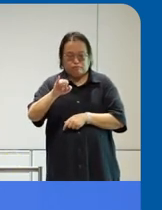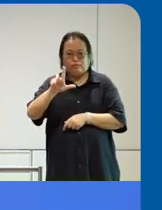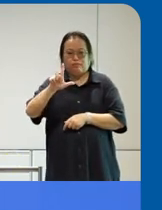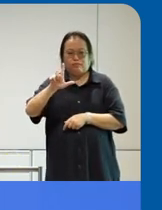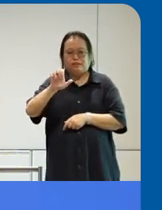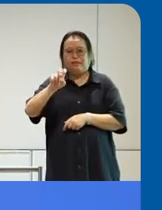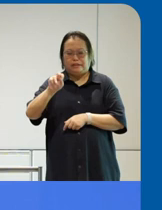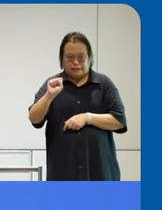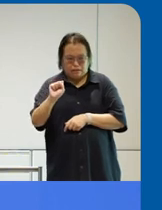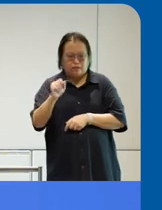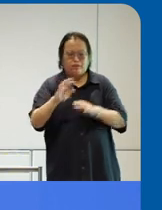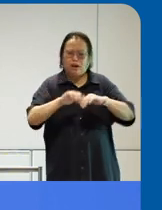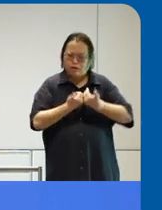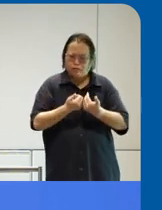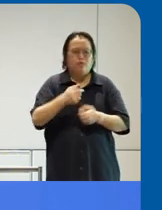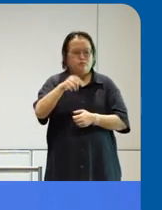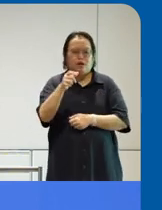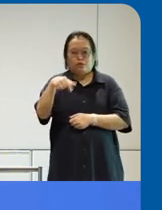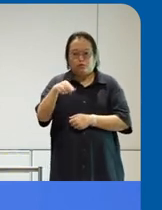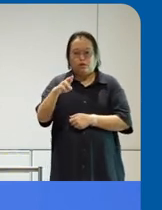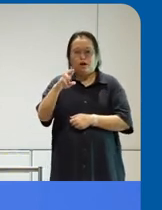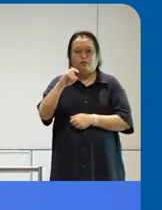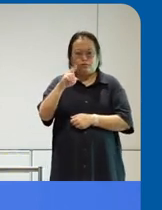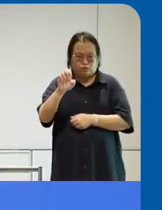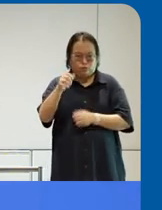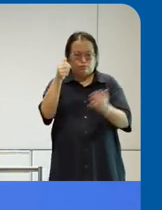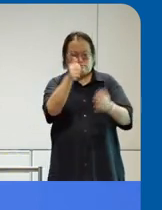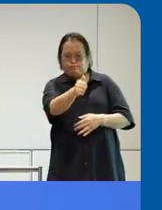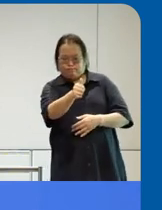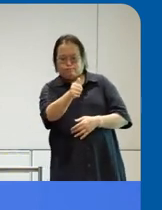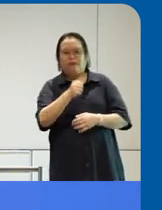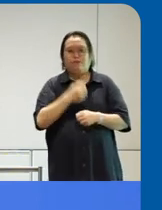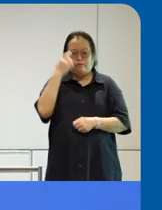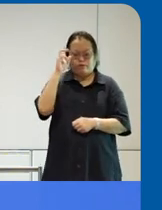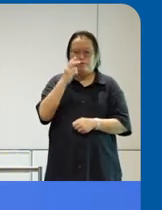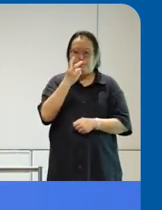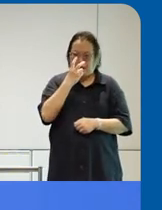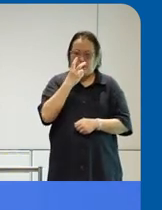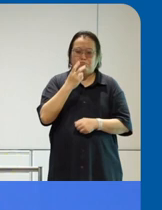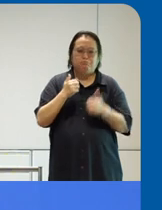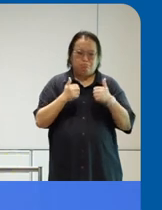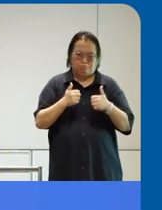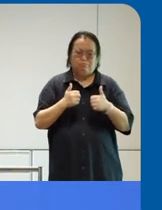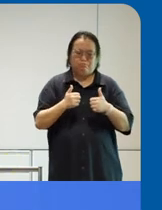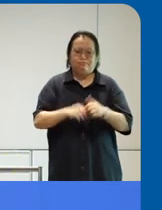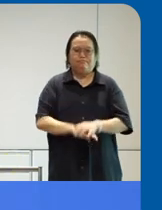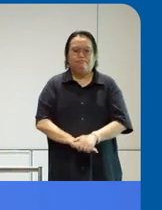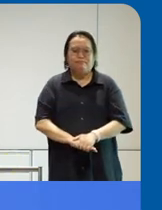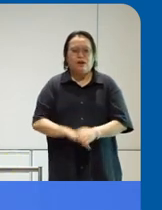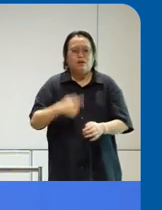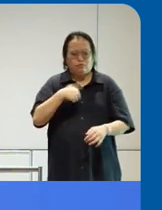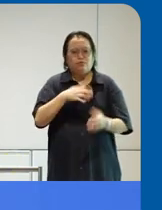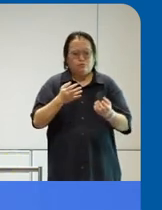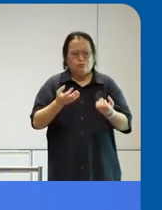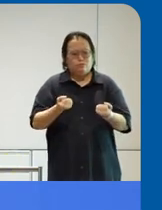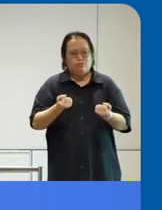how it delivers the information to people with vision impairments that really makes the big difference. And I think that's something that we really want to highlight.